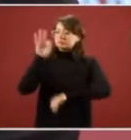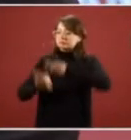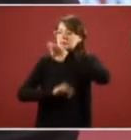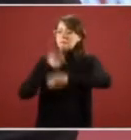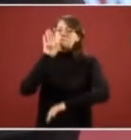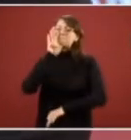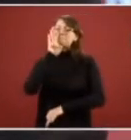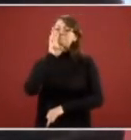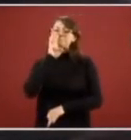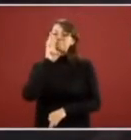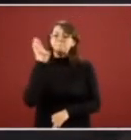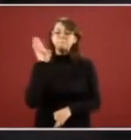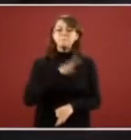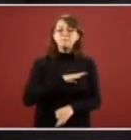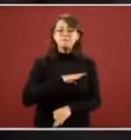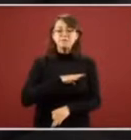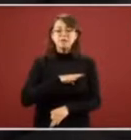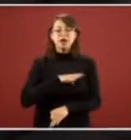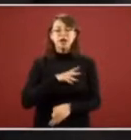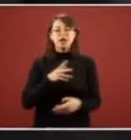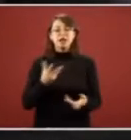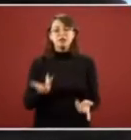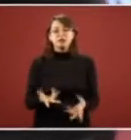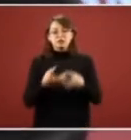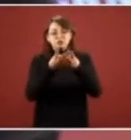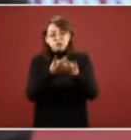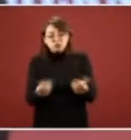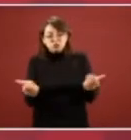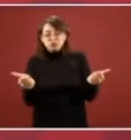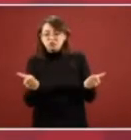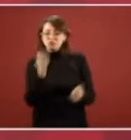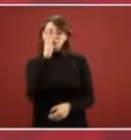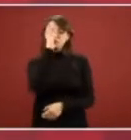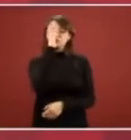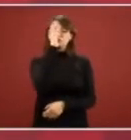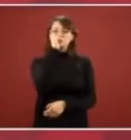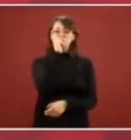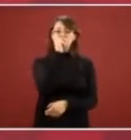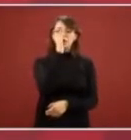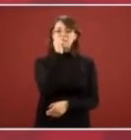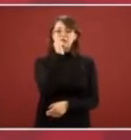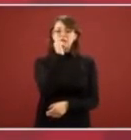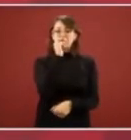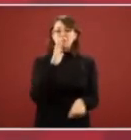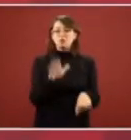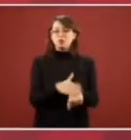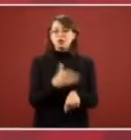in public institutions institutions